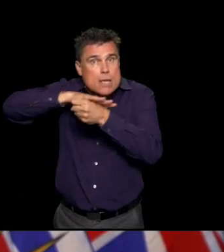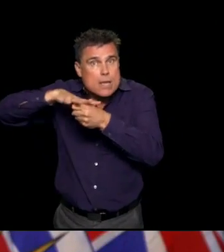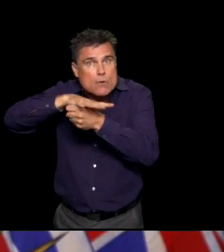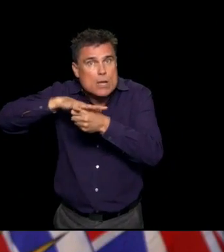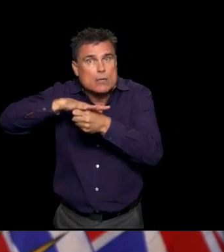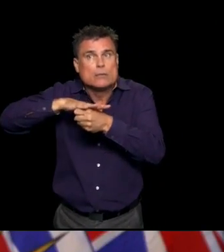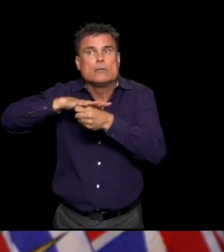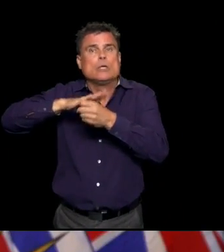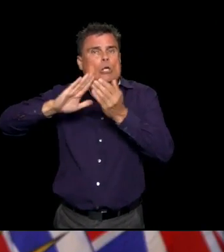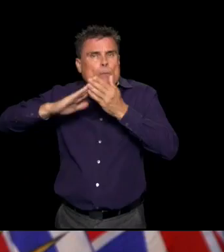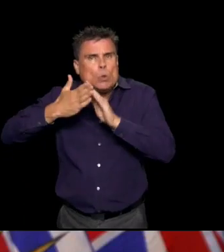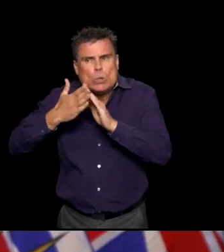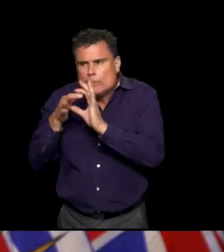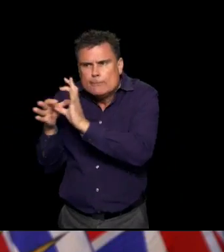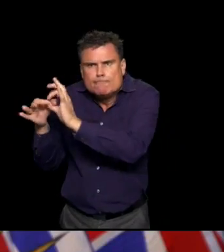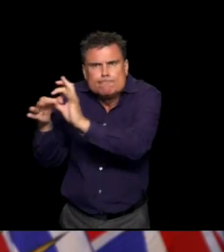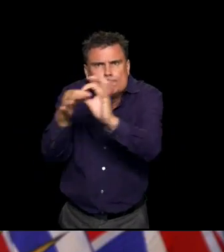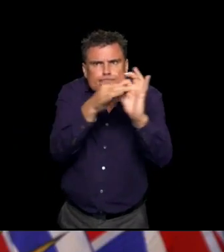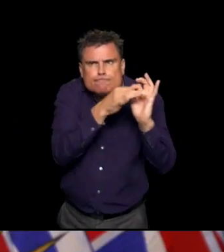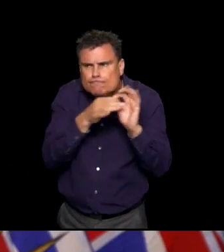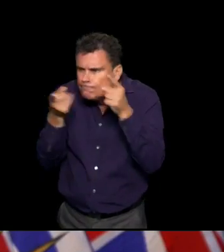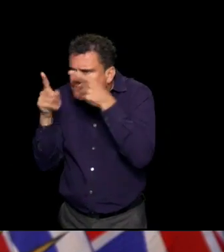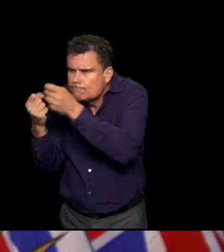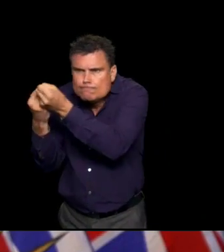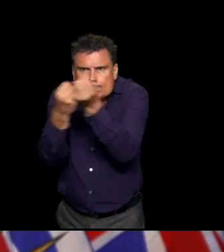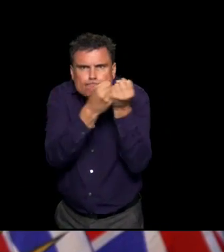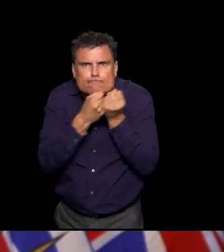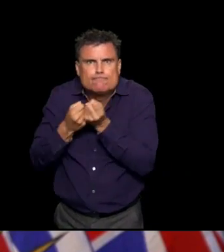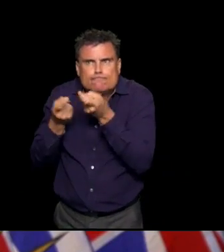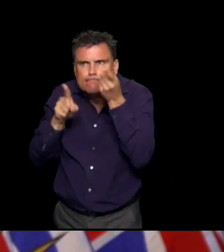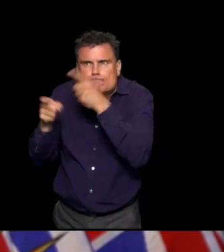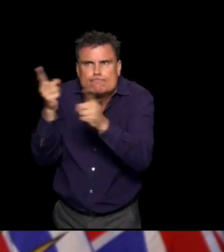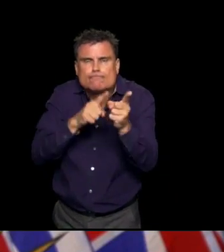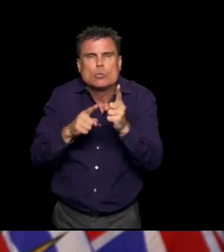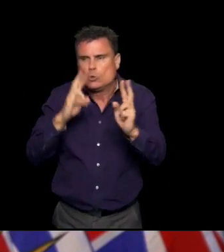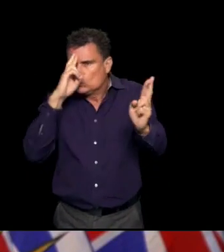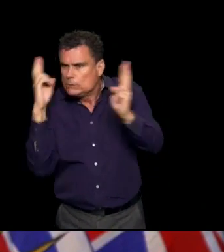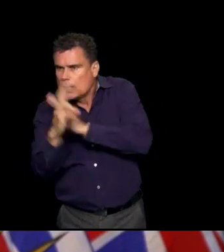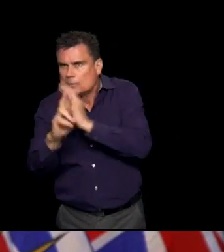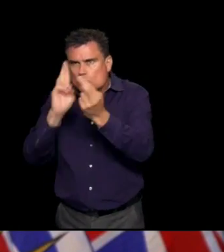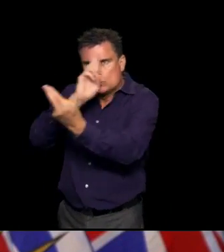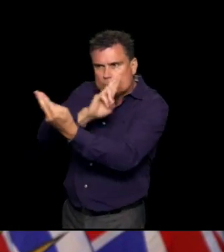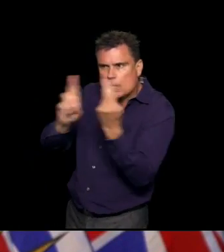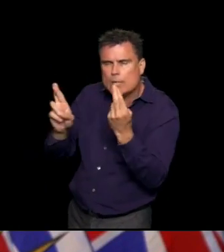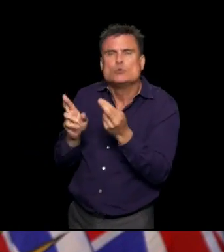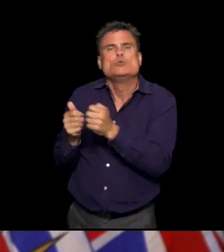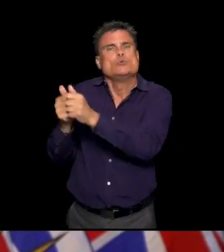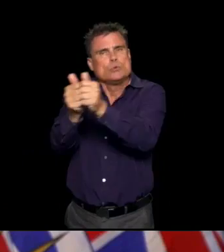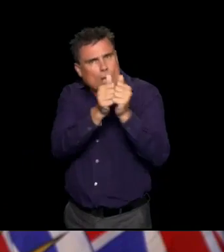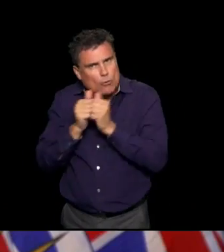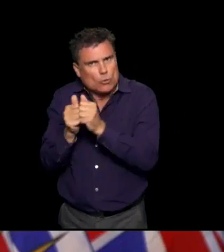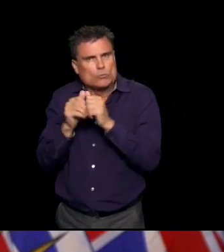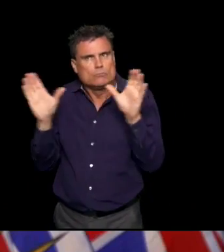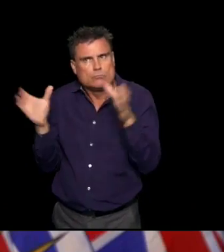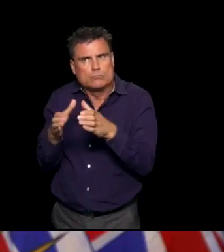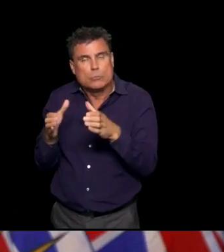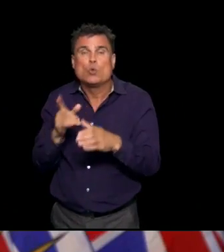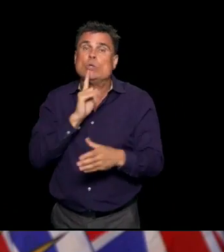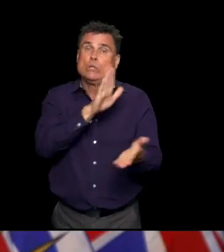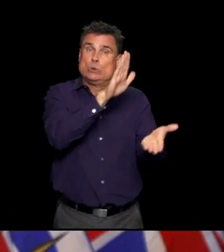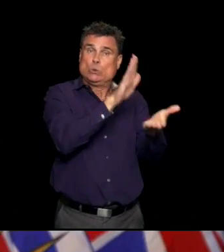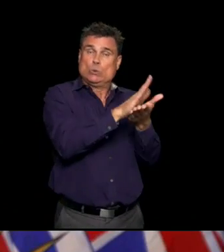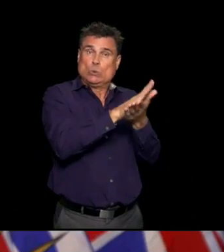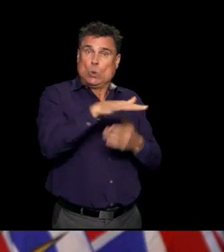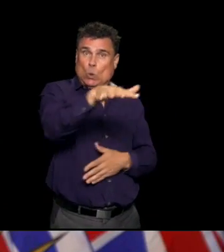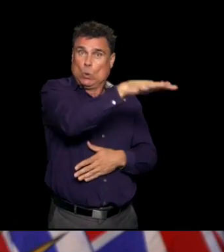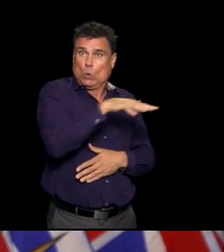it's going to mean for their child in their school. But schools are a very controlled situation. And I also think what we have in BC, and I